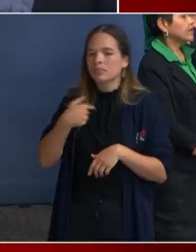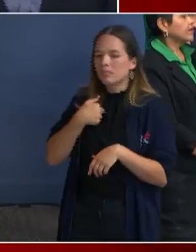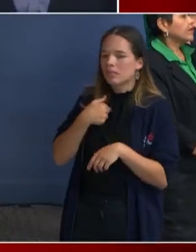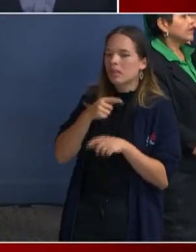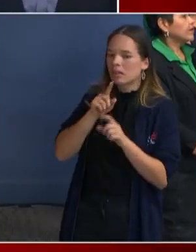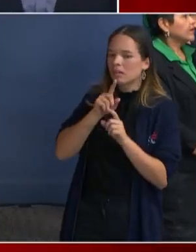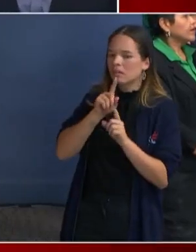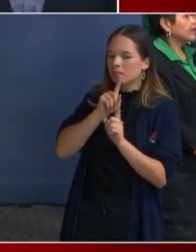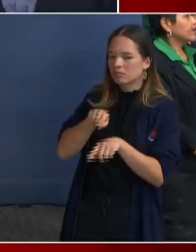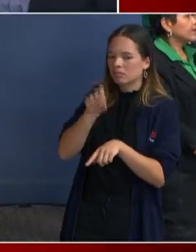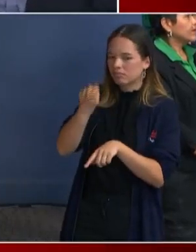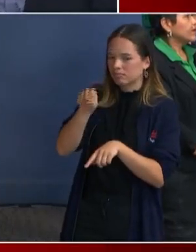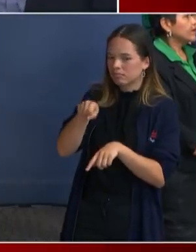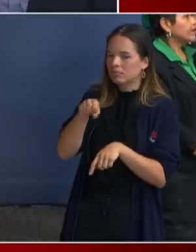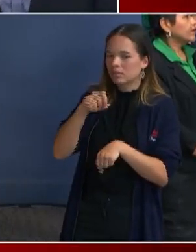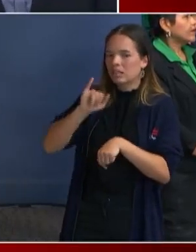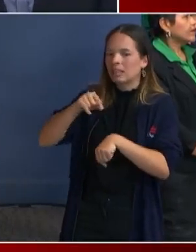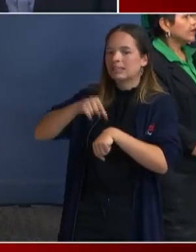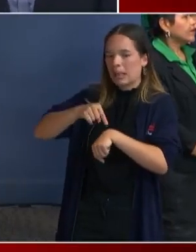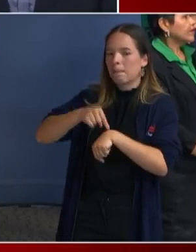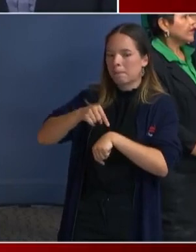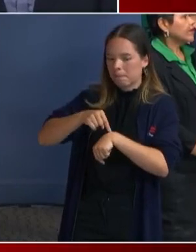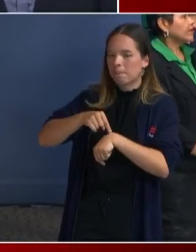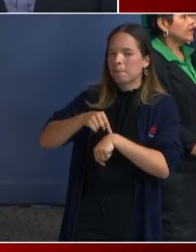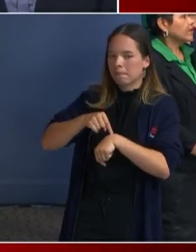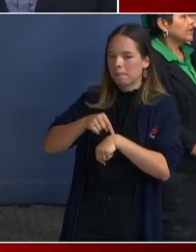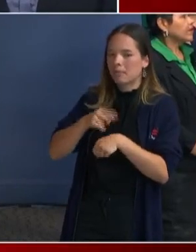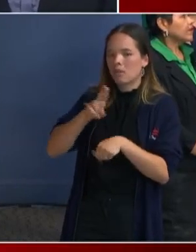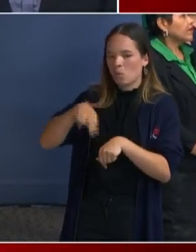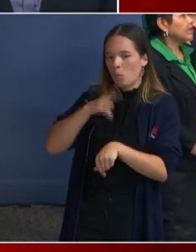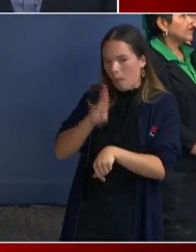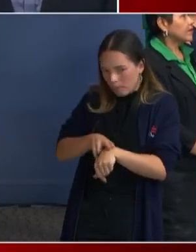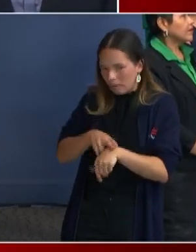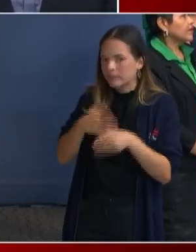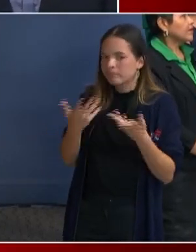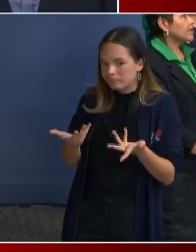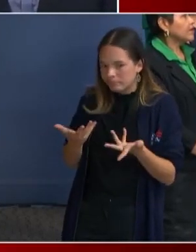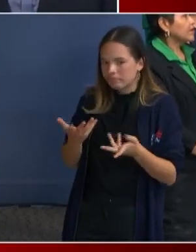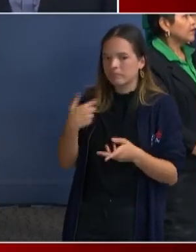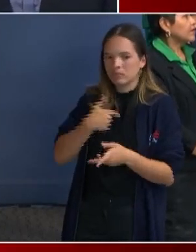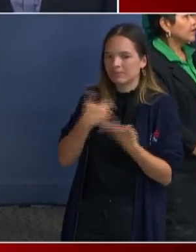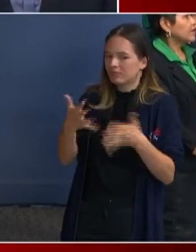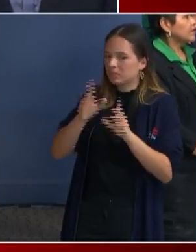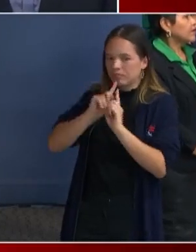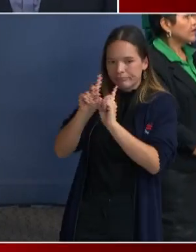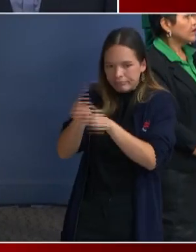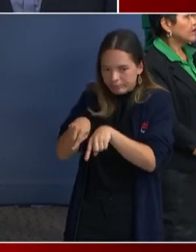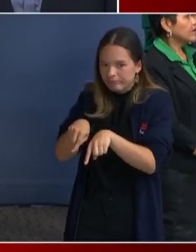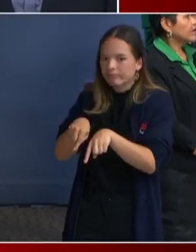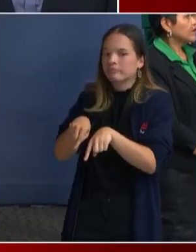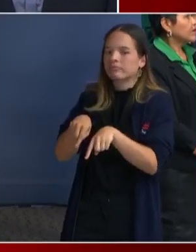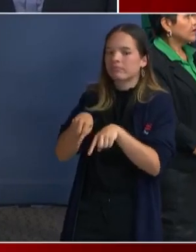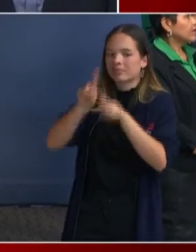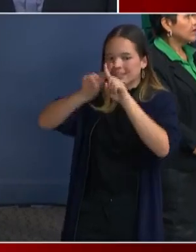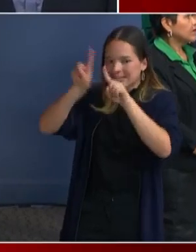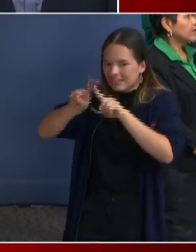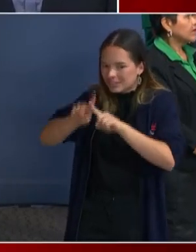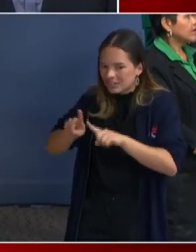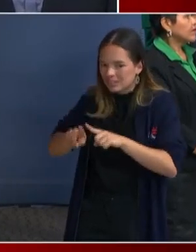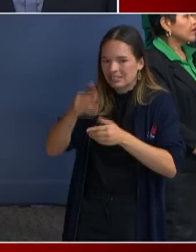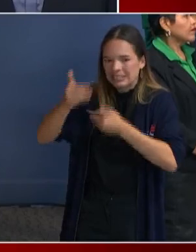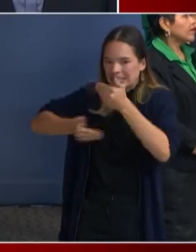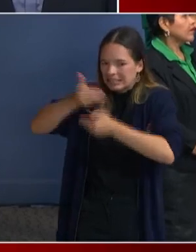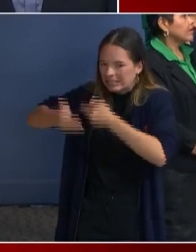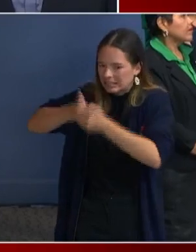time, um, where we have, uh, responded in a lot of different stages, not knowing, um,